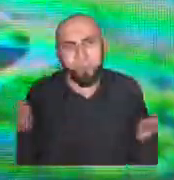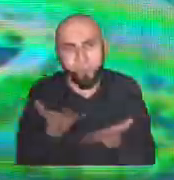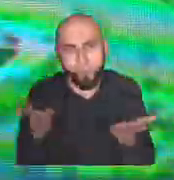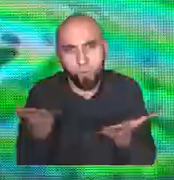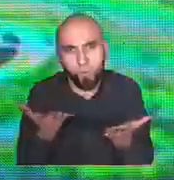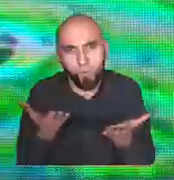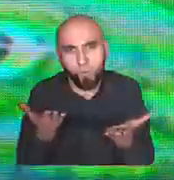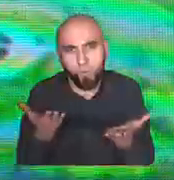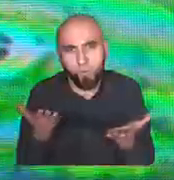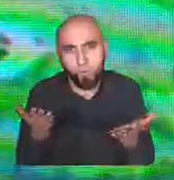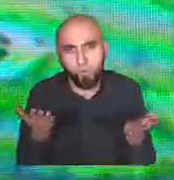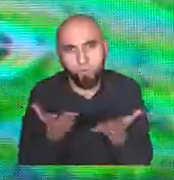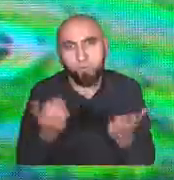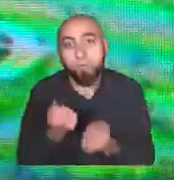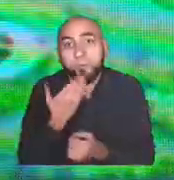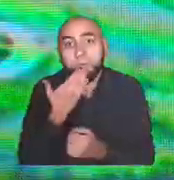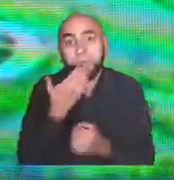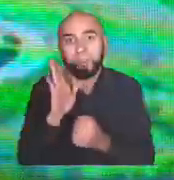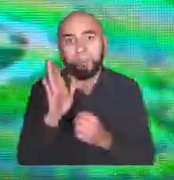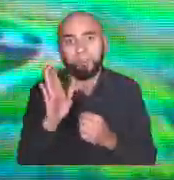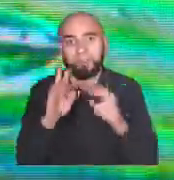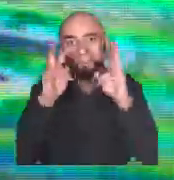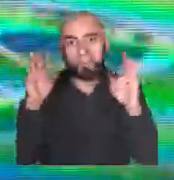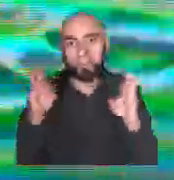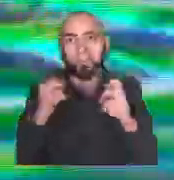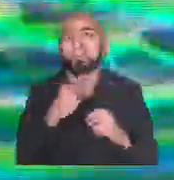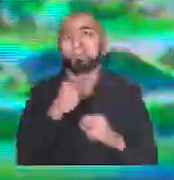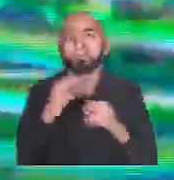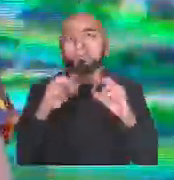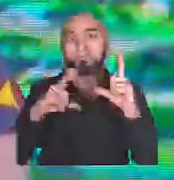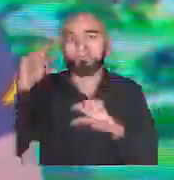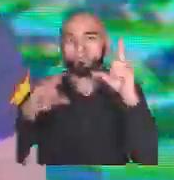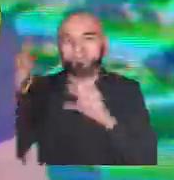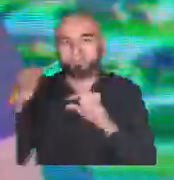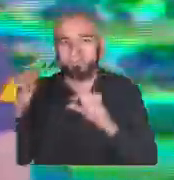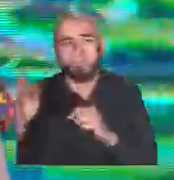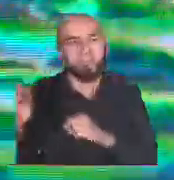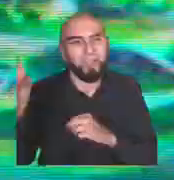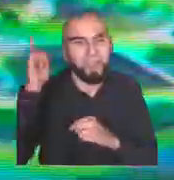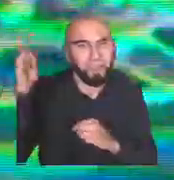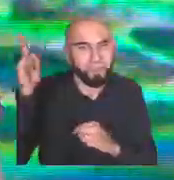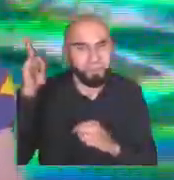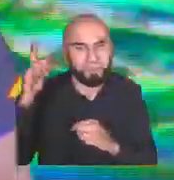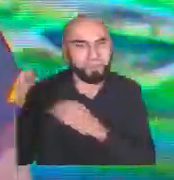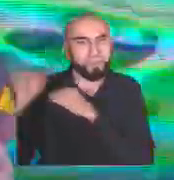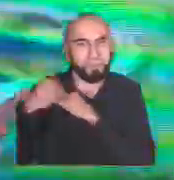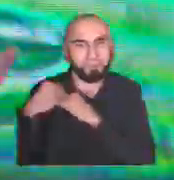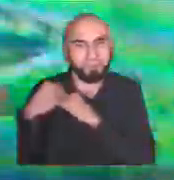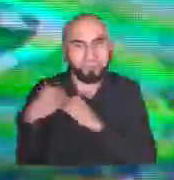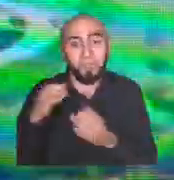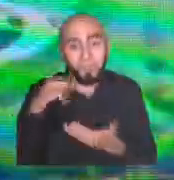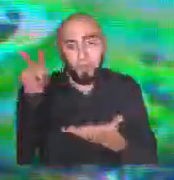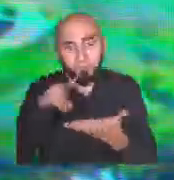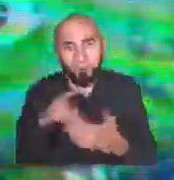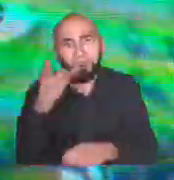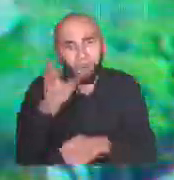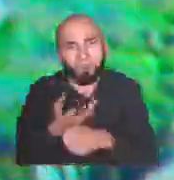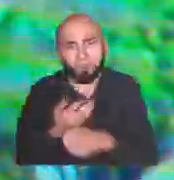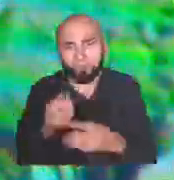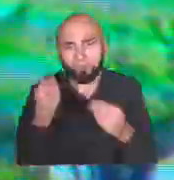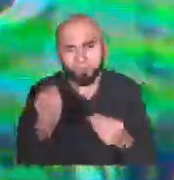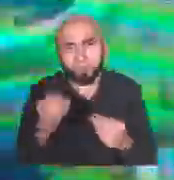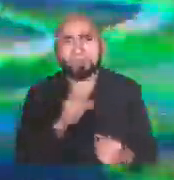all these papers and research on calmtech.com. I would encourage you to read them. There's a great paper called The Technologist's Responsibility.